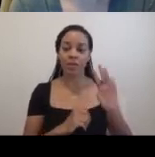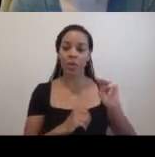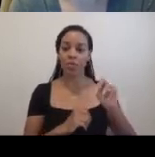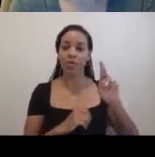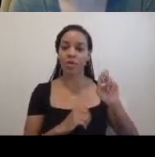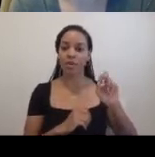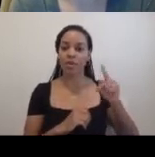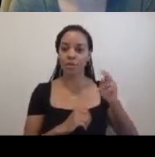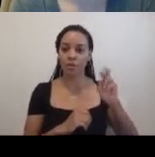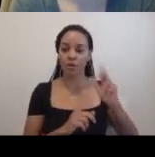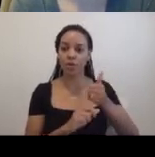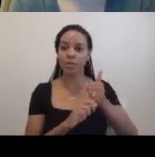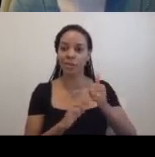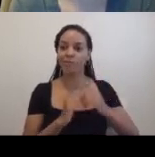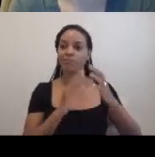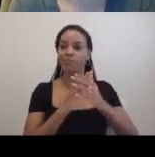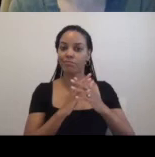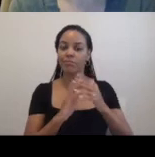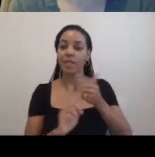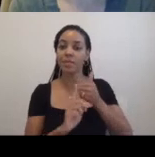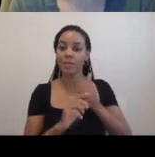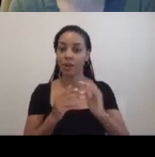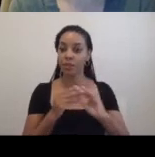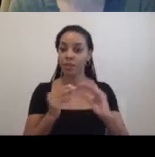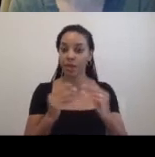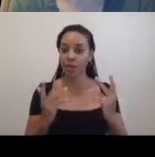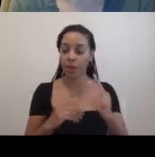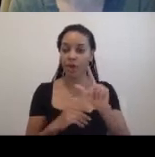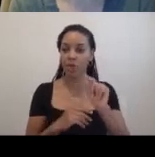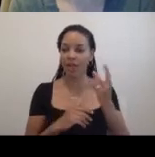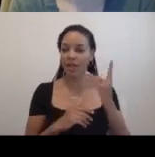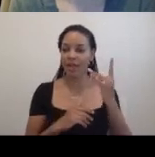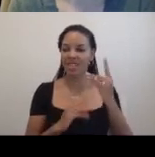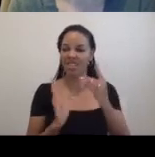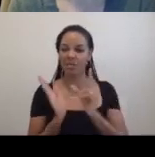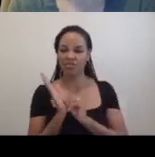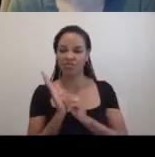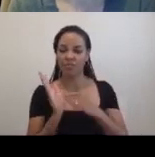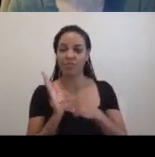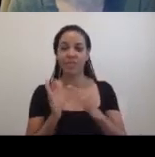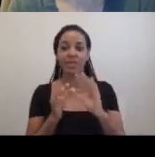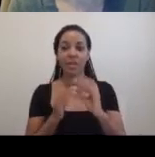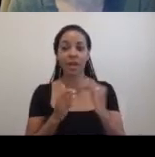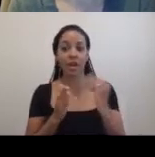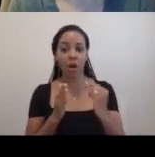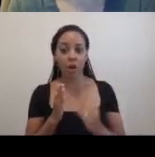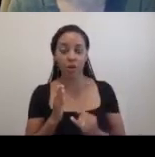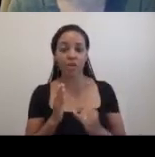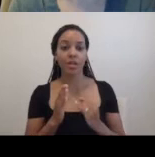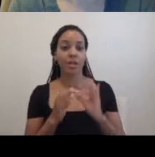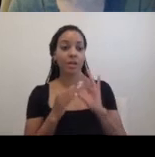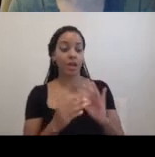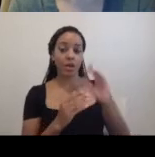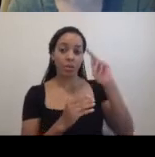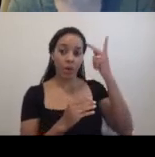inaugural fellow. Here's what he wrote in our 2018 publication, Art, an Index to Politics Celebrating